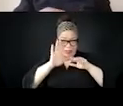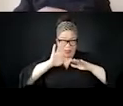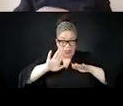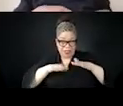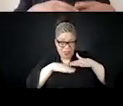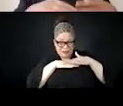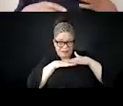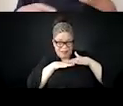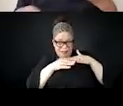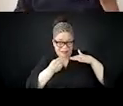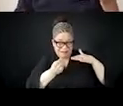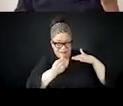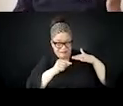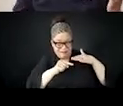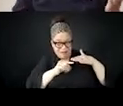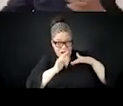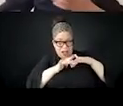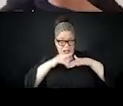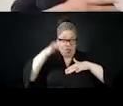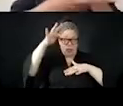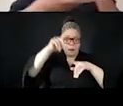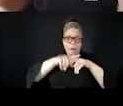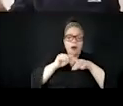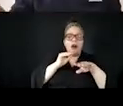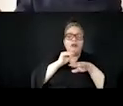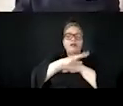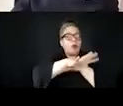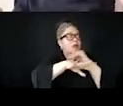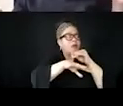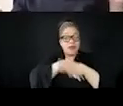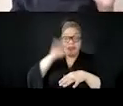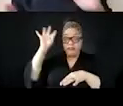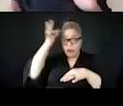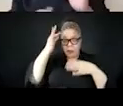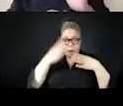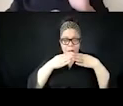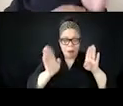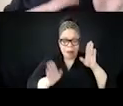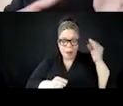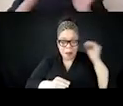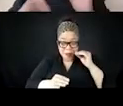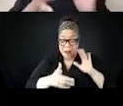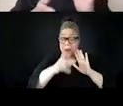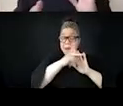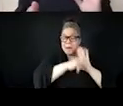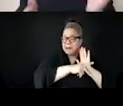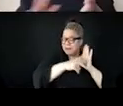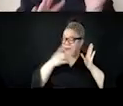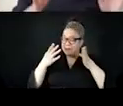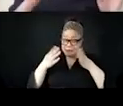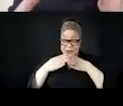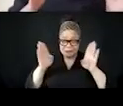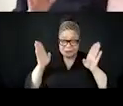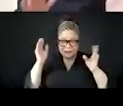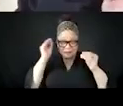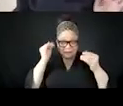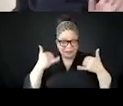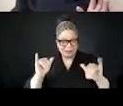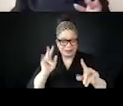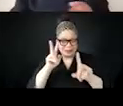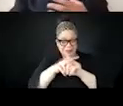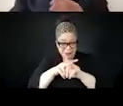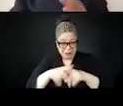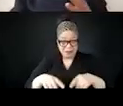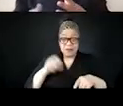Um, and so, you know, the title of this slide comes from a pretty well known story that is in some spaces